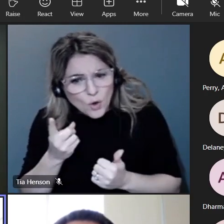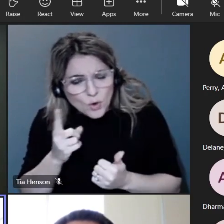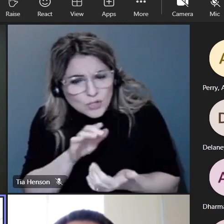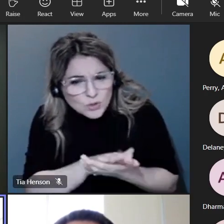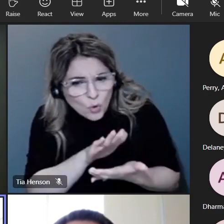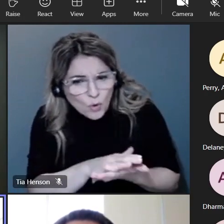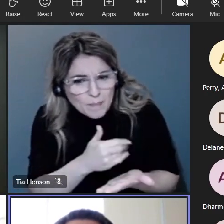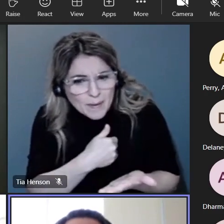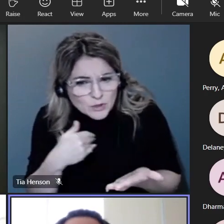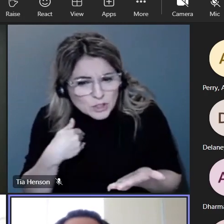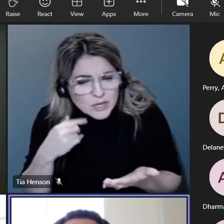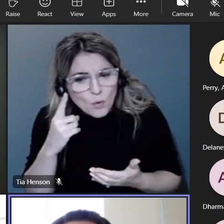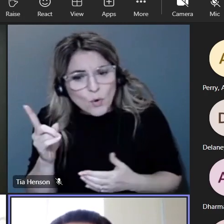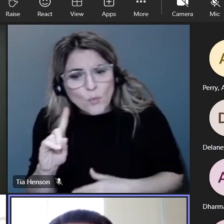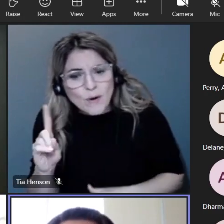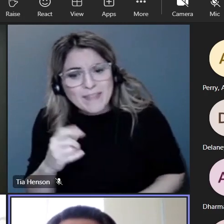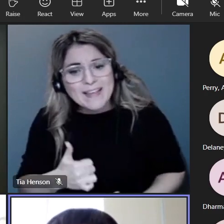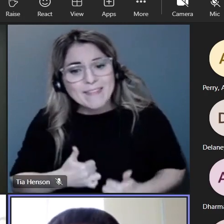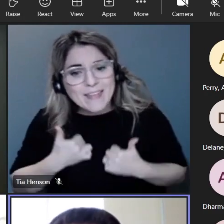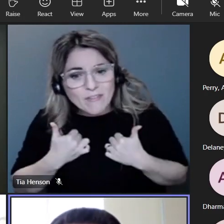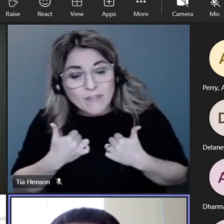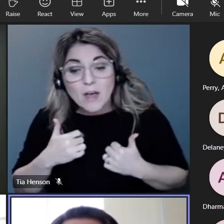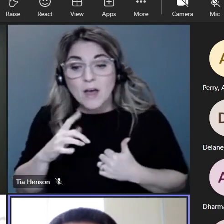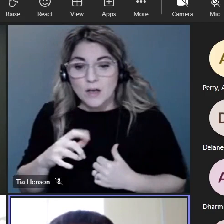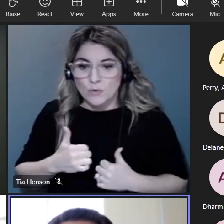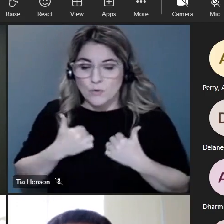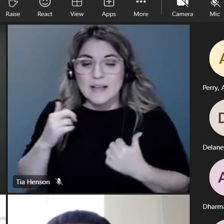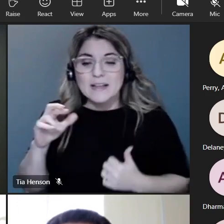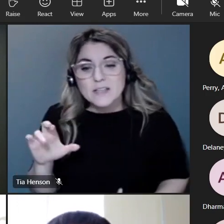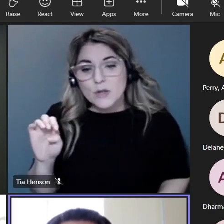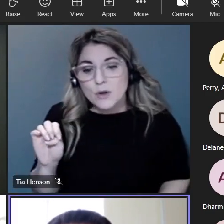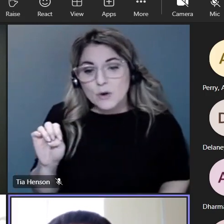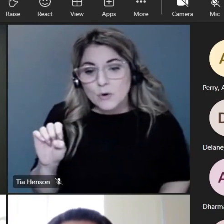school membership so it is residency